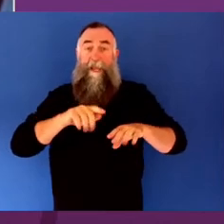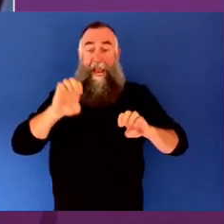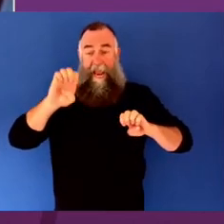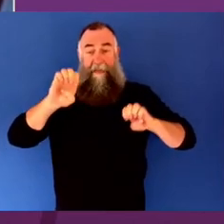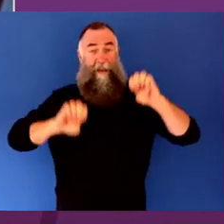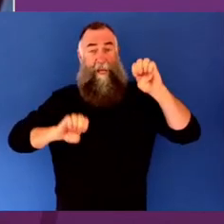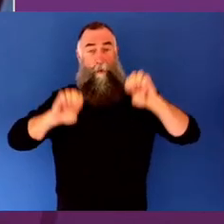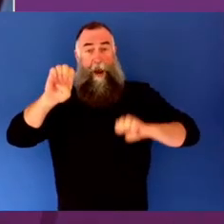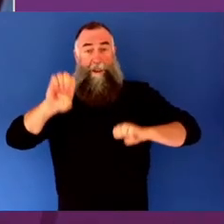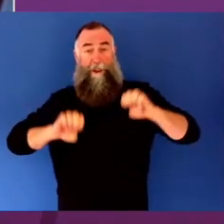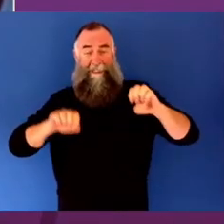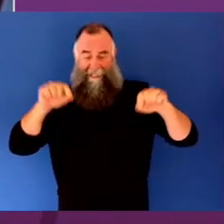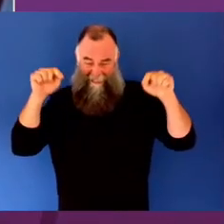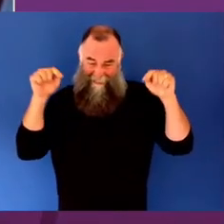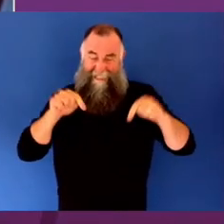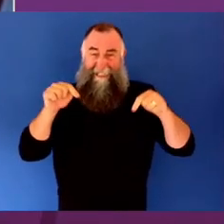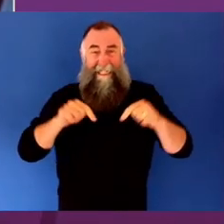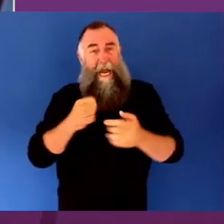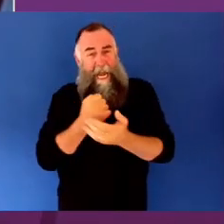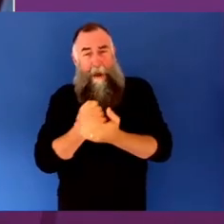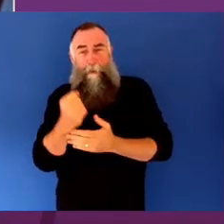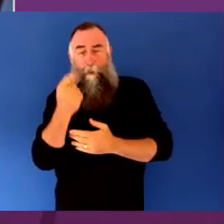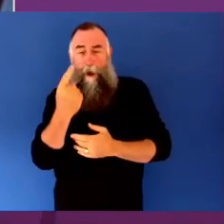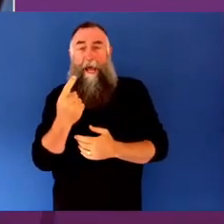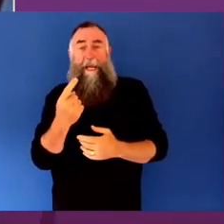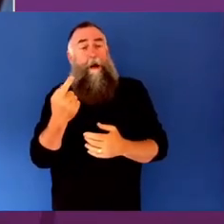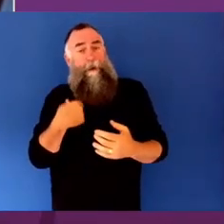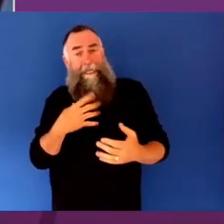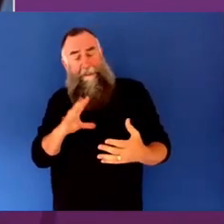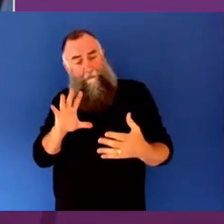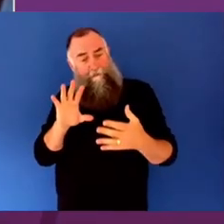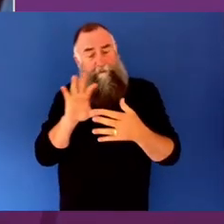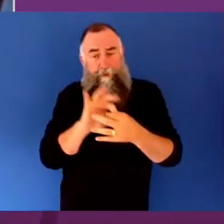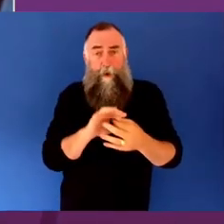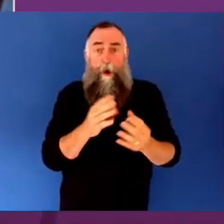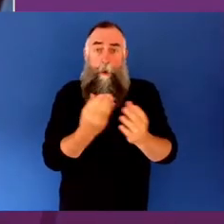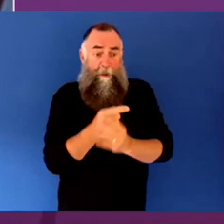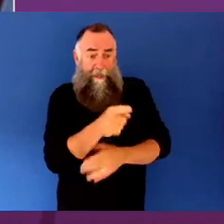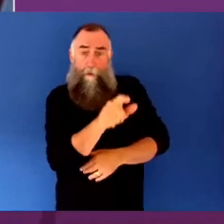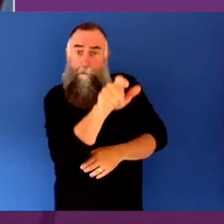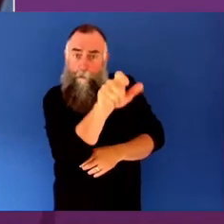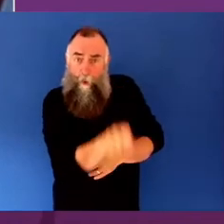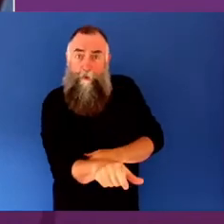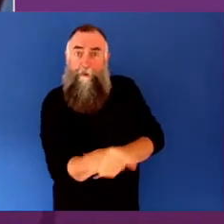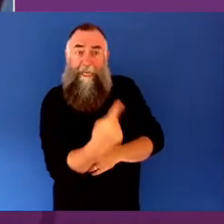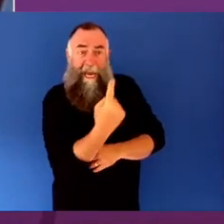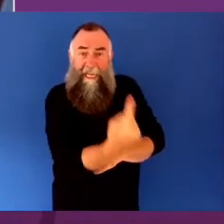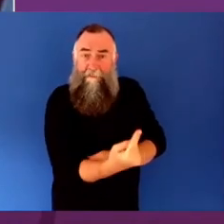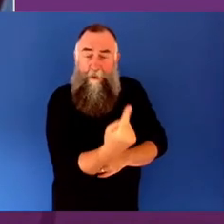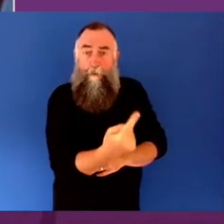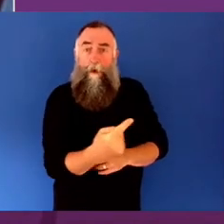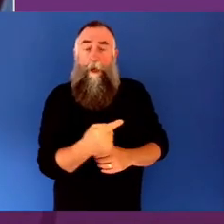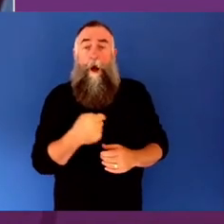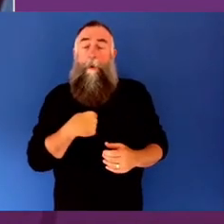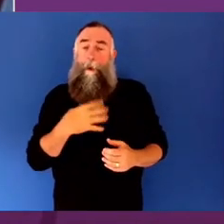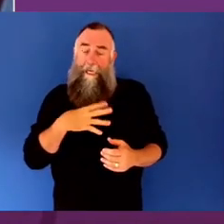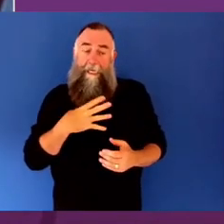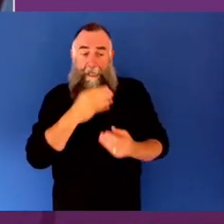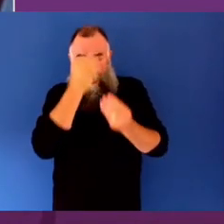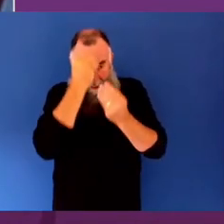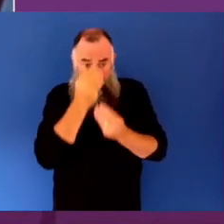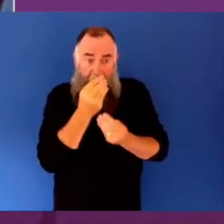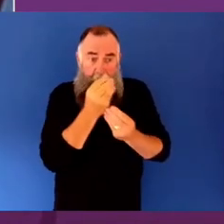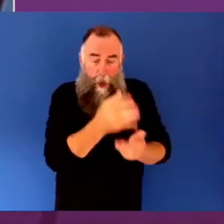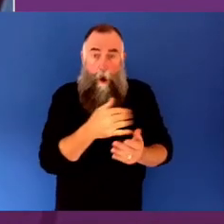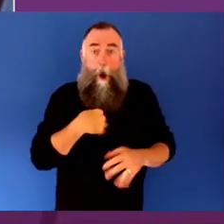in front of us, focusing on their strengths, focusing on solutions, letting them know that they're not broken and that you're not there to fix